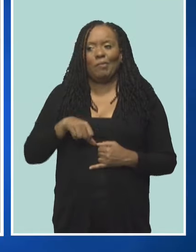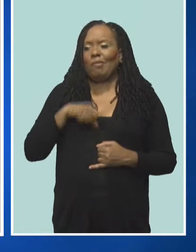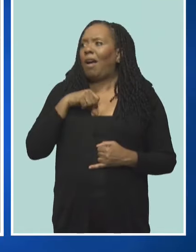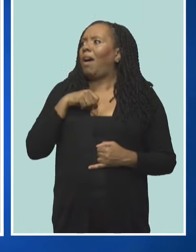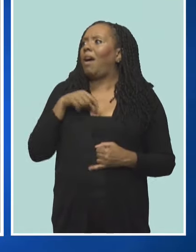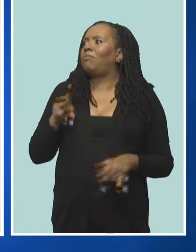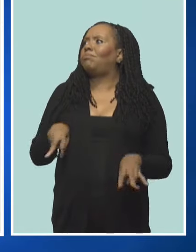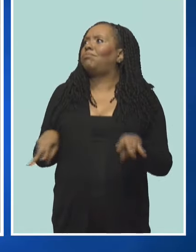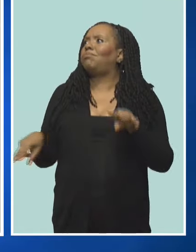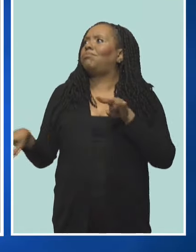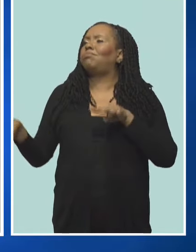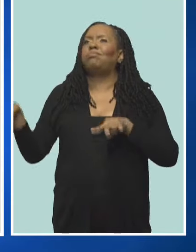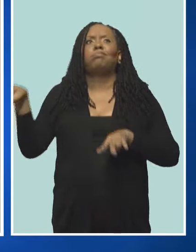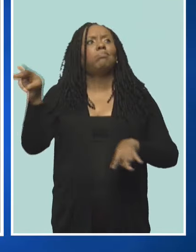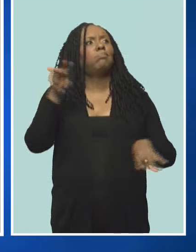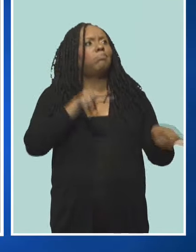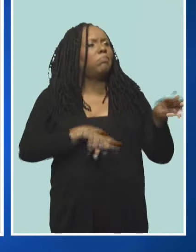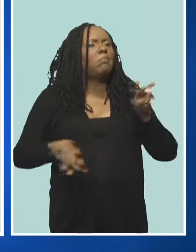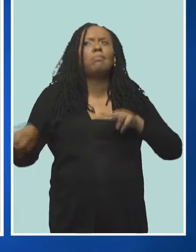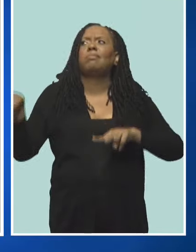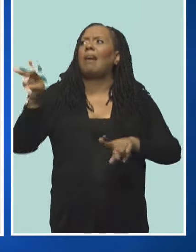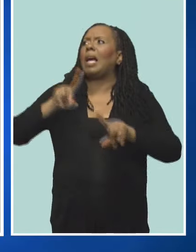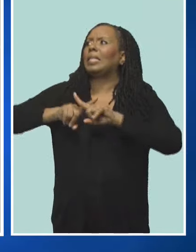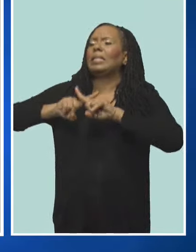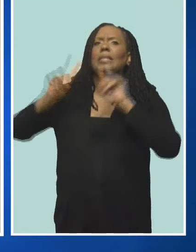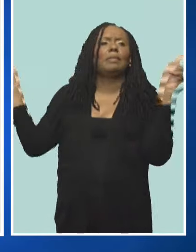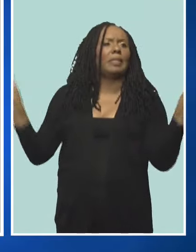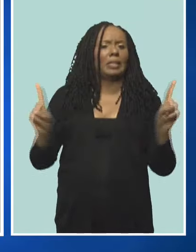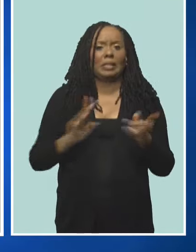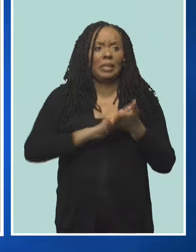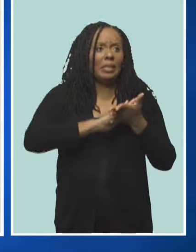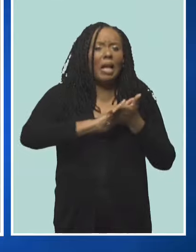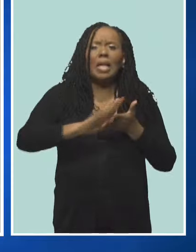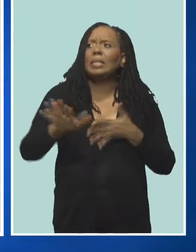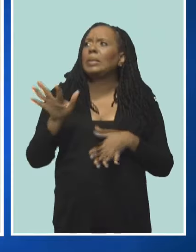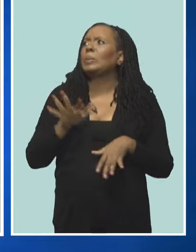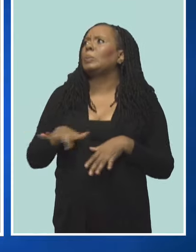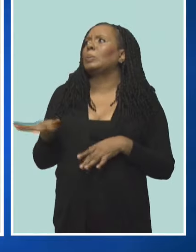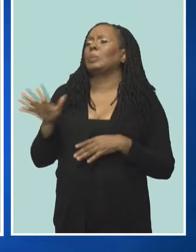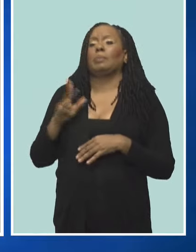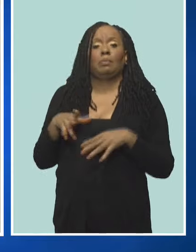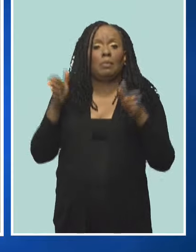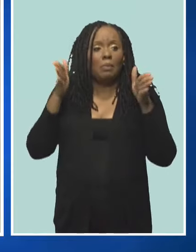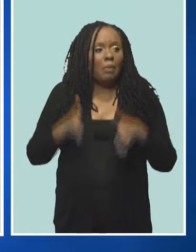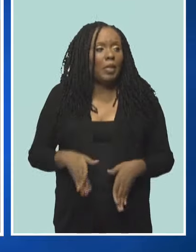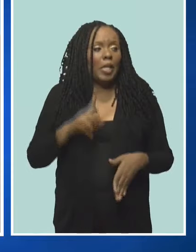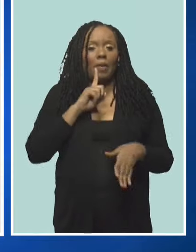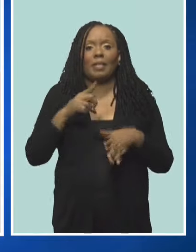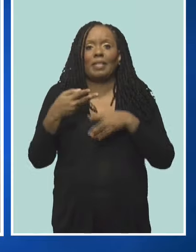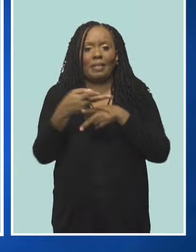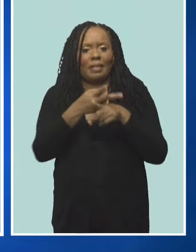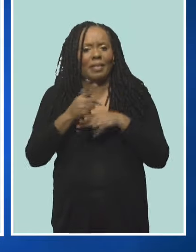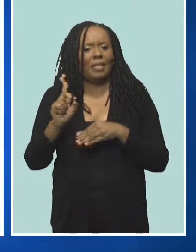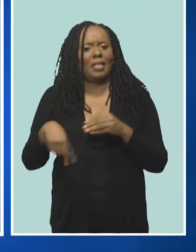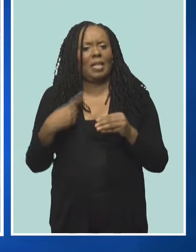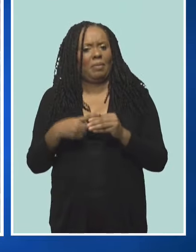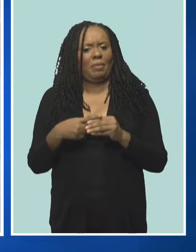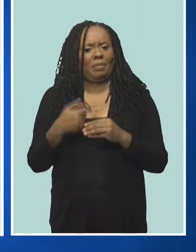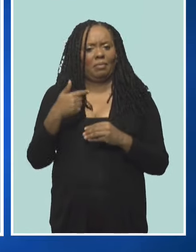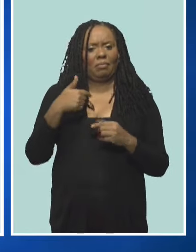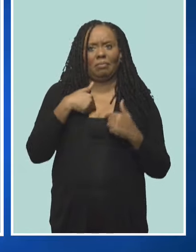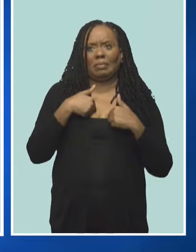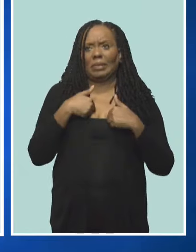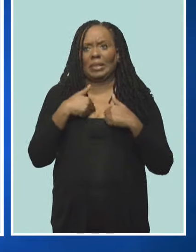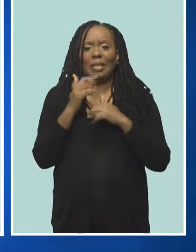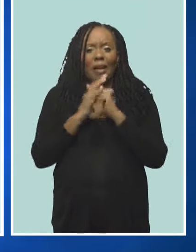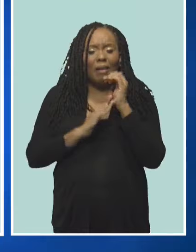around and be like, okay, this is different, this is new, this is nice. And there's someone who really cares about making you feel comfortable. So I